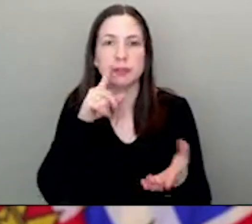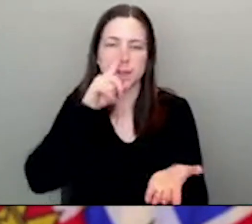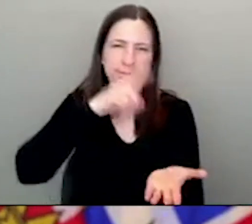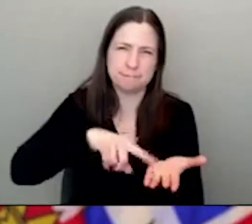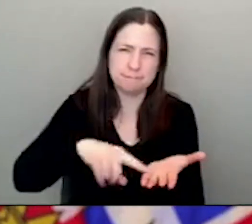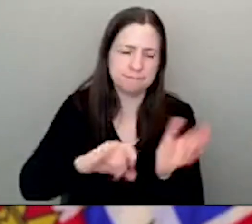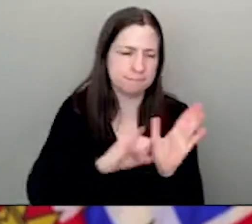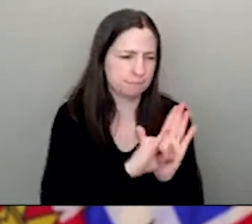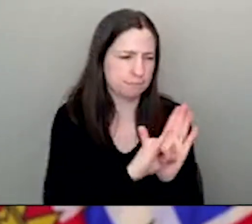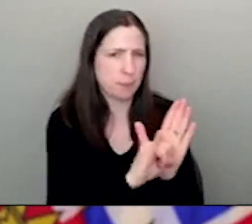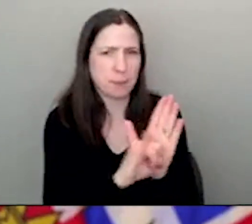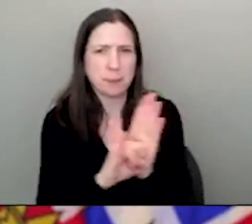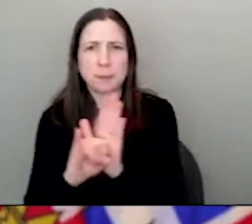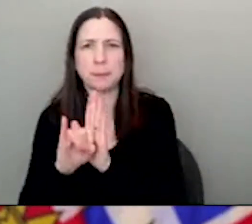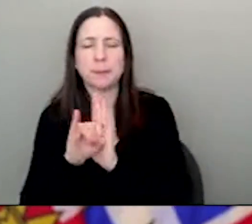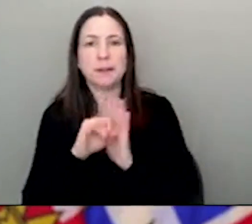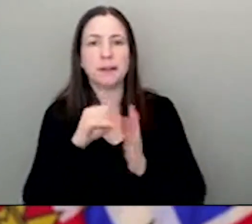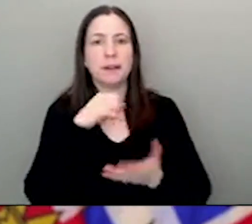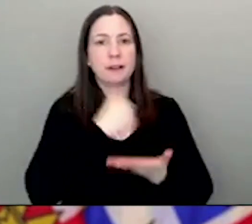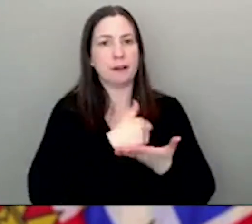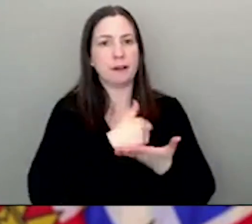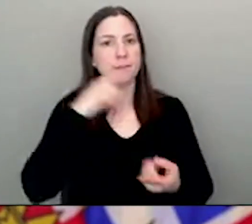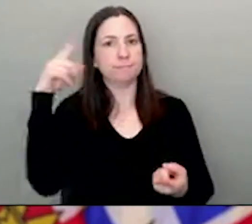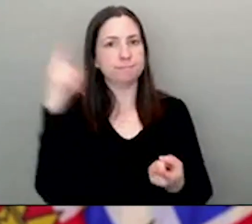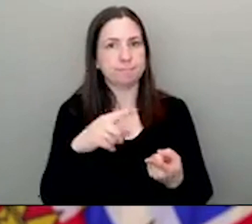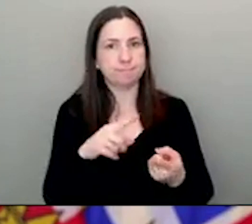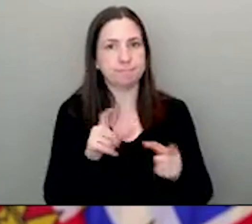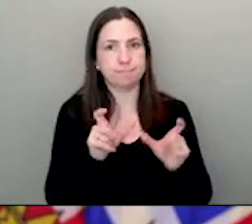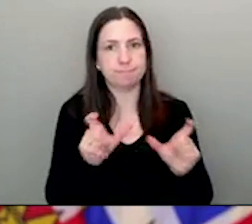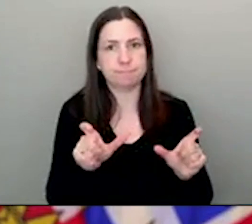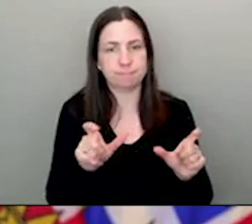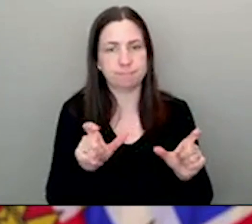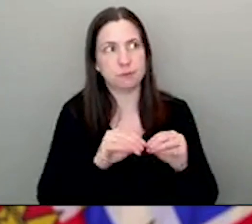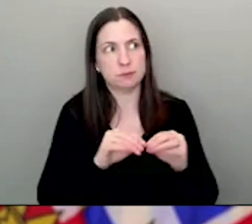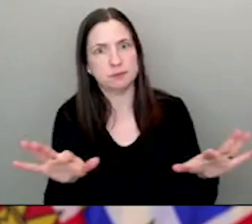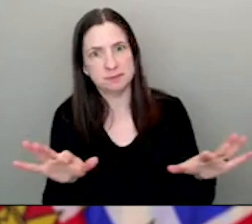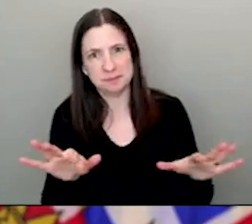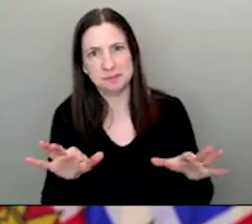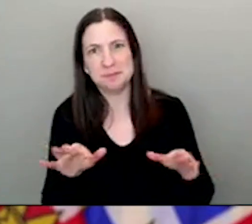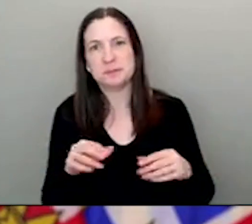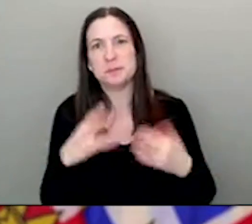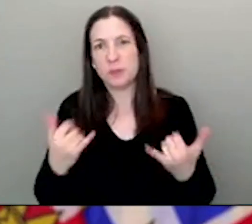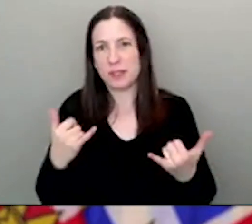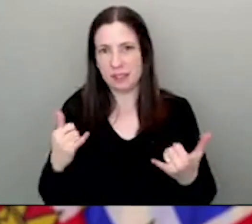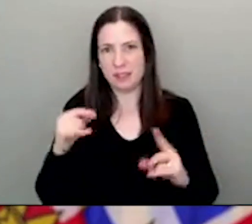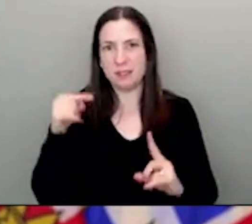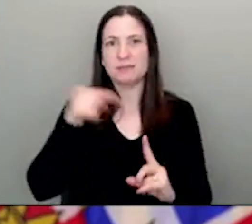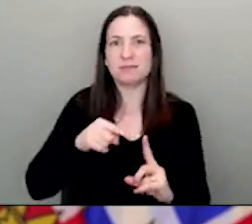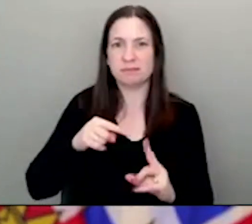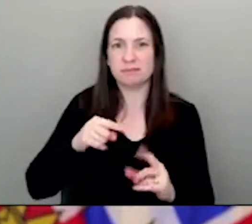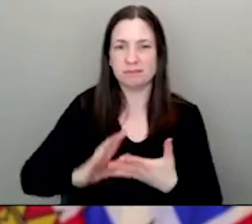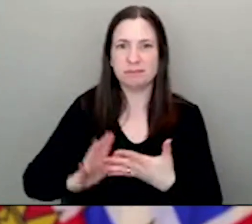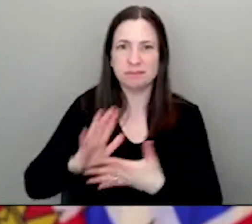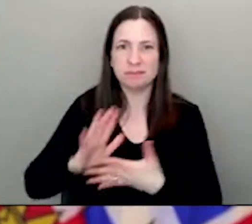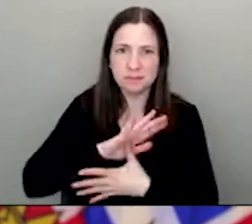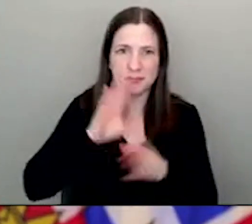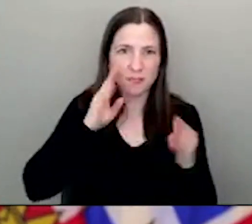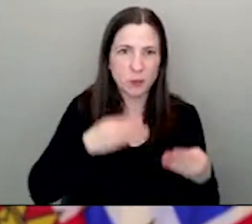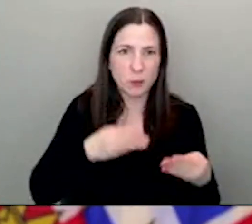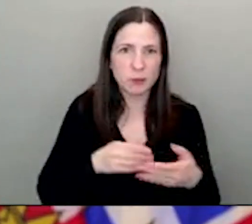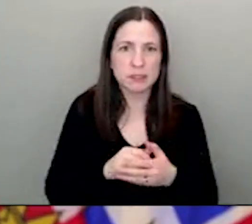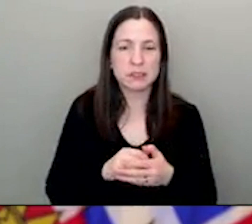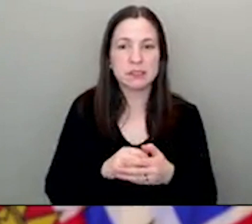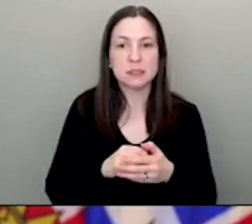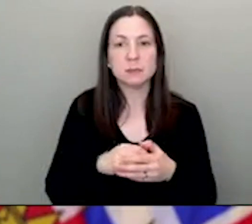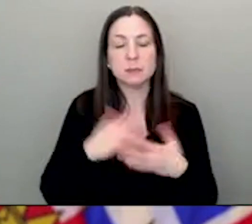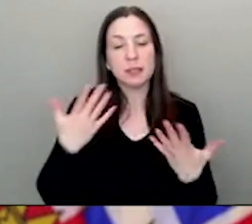absolutely ensure that we are not allowing transmission to take off. That has been our focus right now. If we look, though, at school